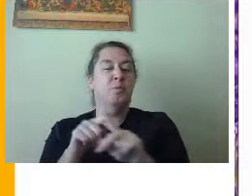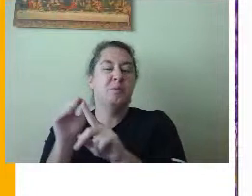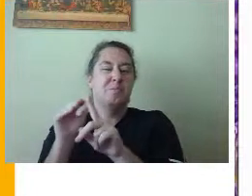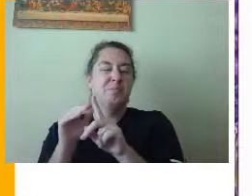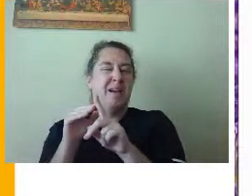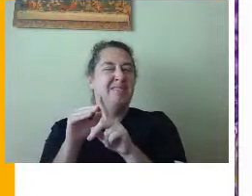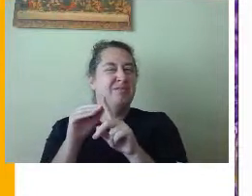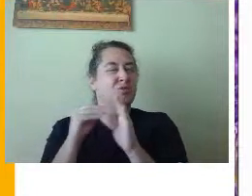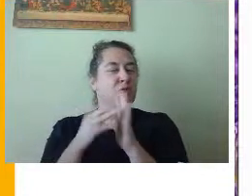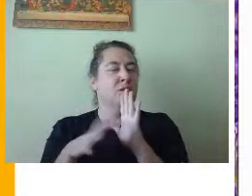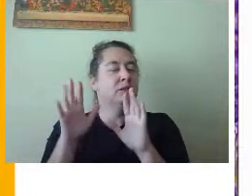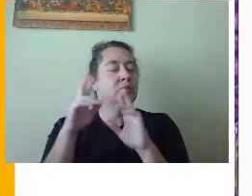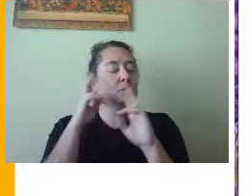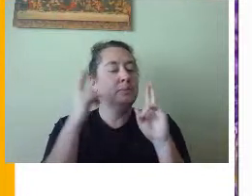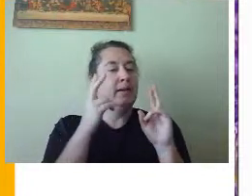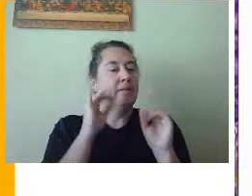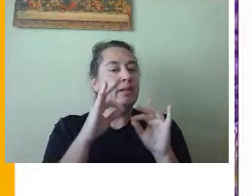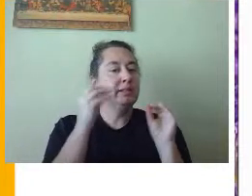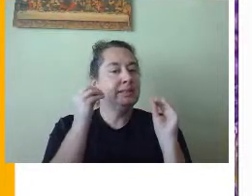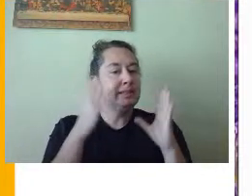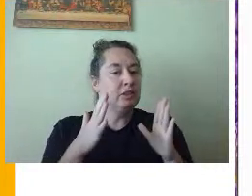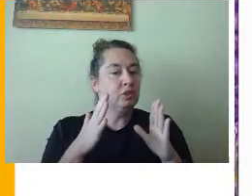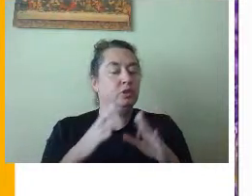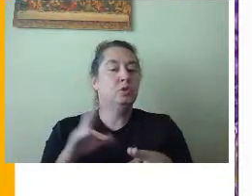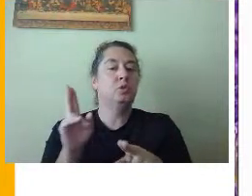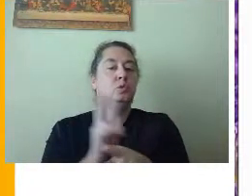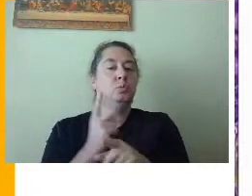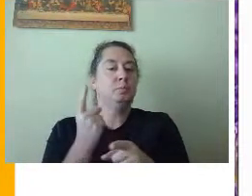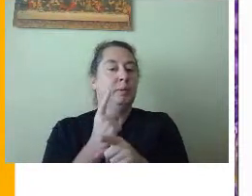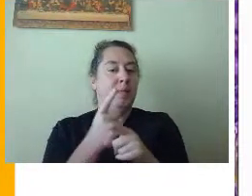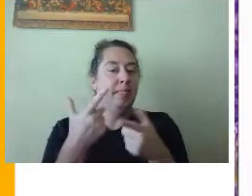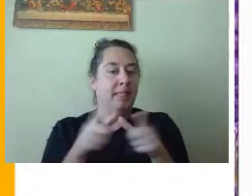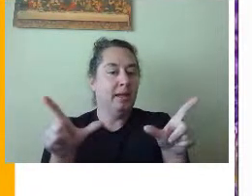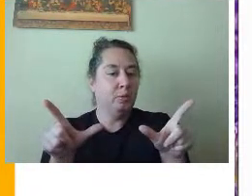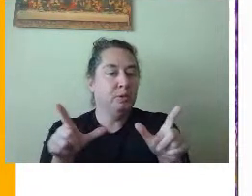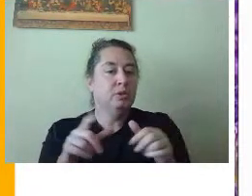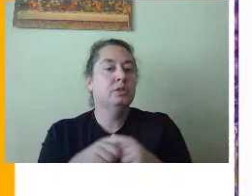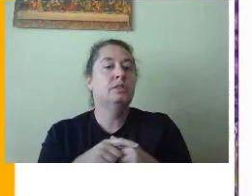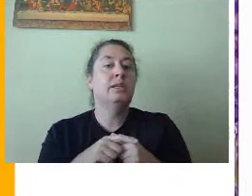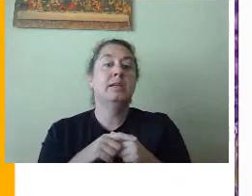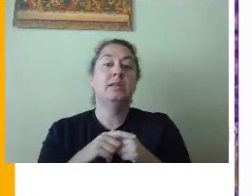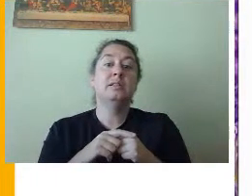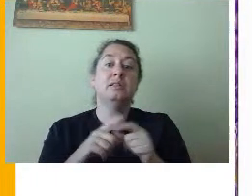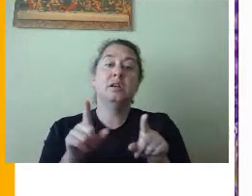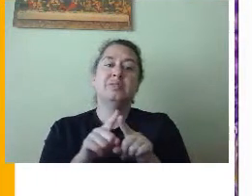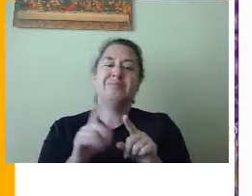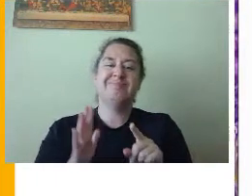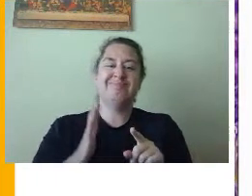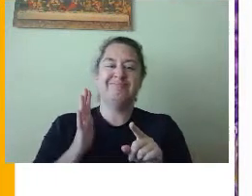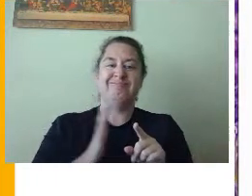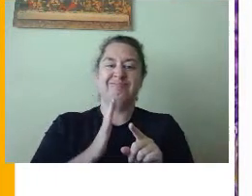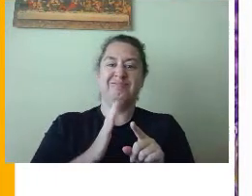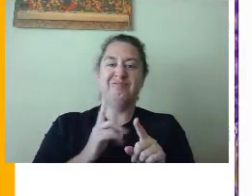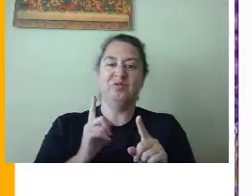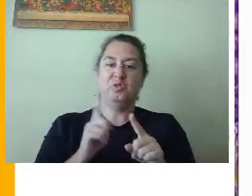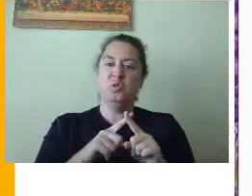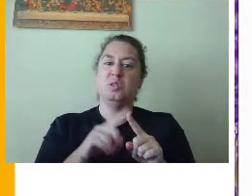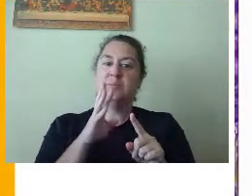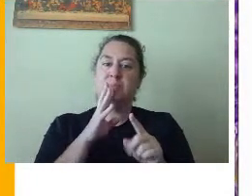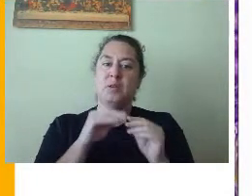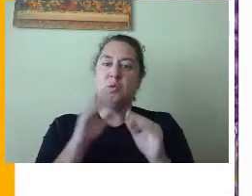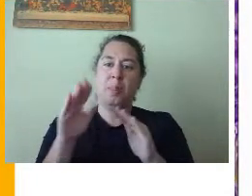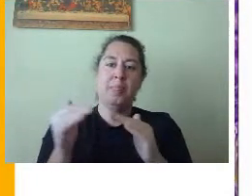respectful of their teachers, to use proper language, and to be classy when it comes to speaking to their classmates.